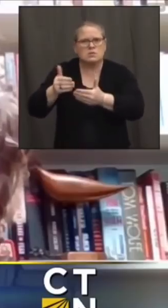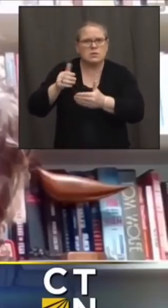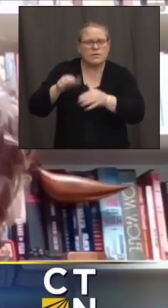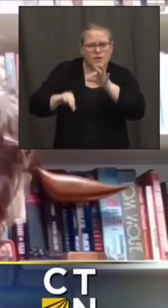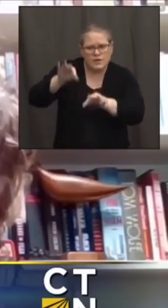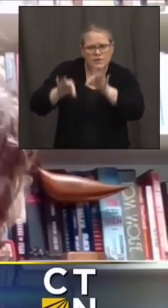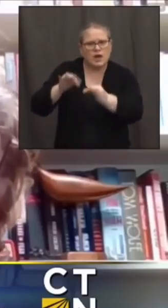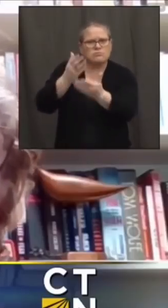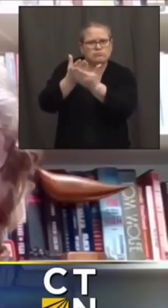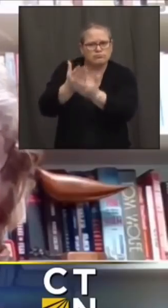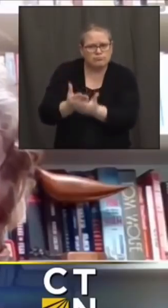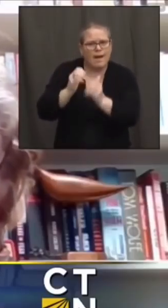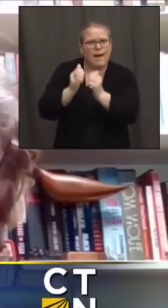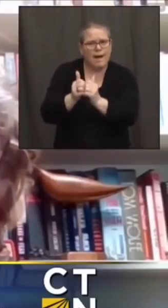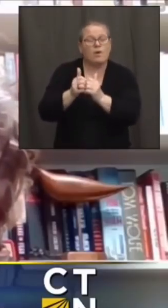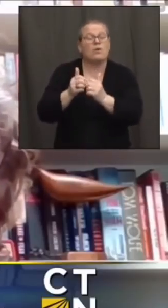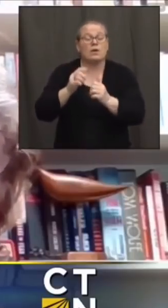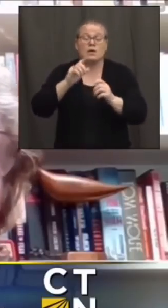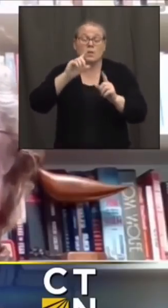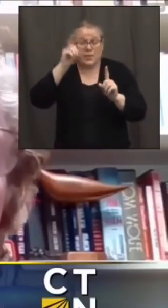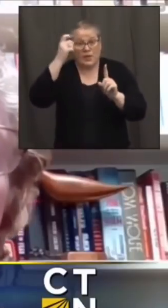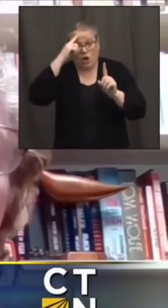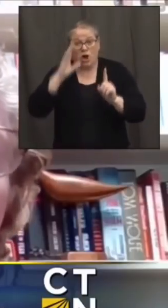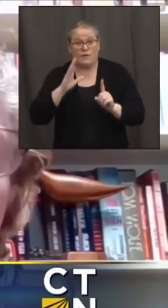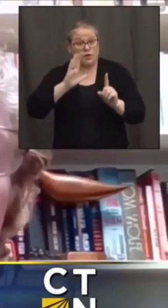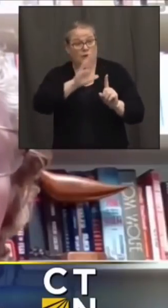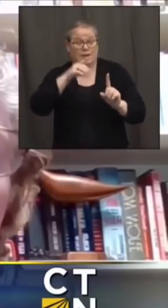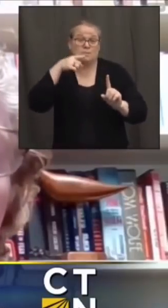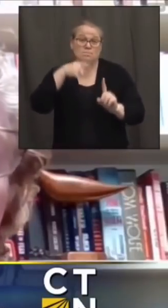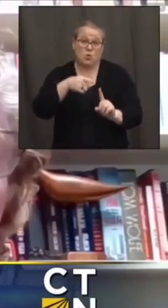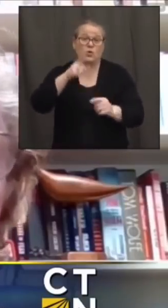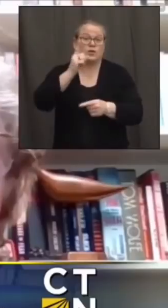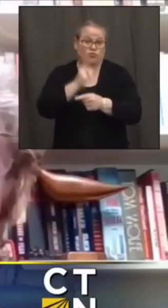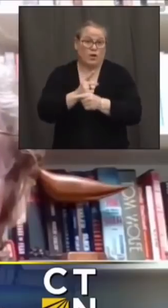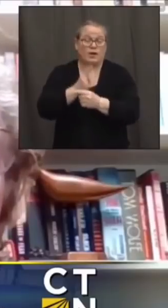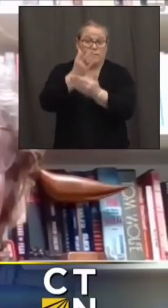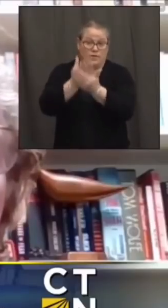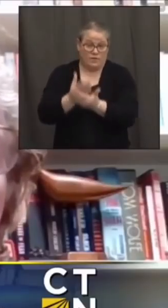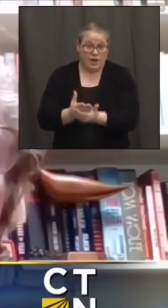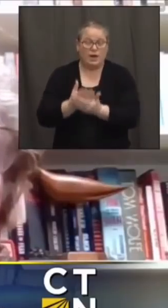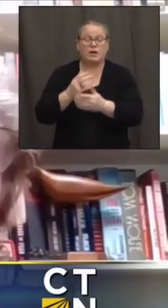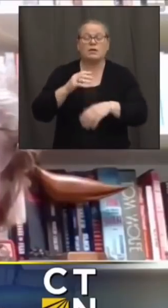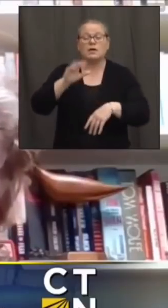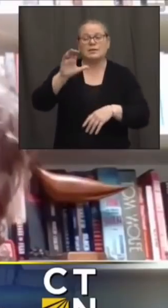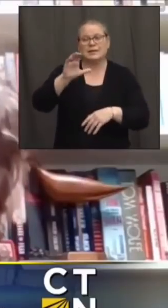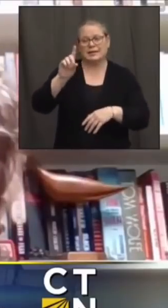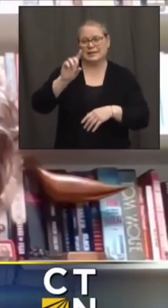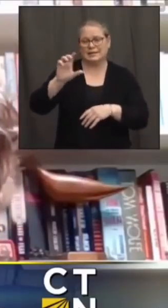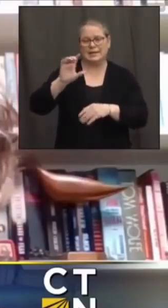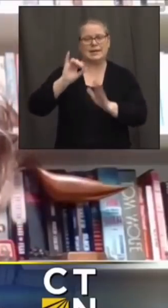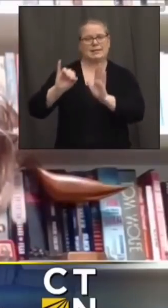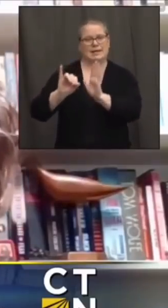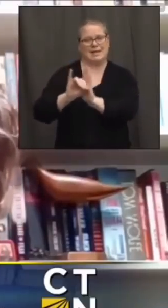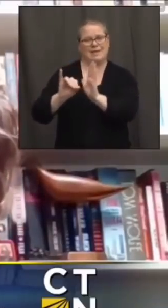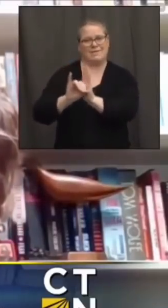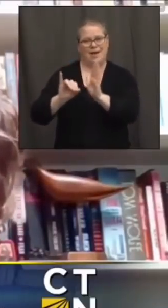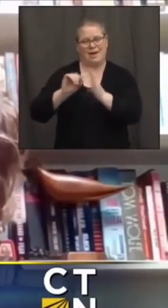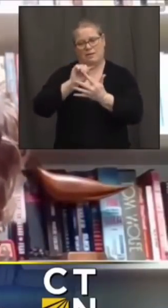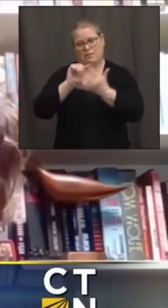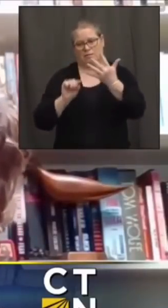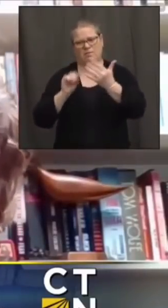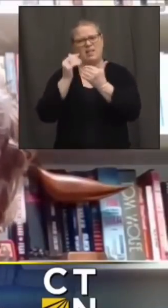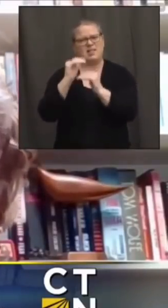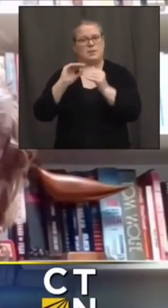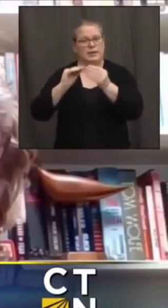verification needed about the conditions it's a limited number of conditions um that the cdc has identified we'll be starting with those